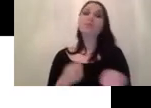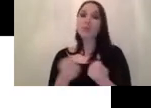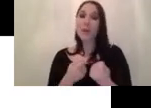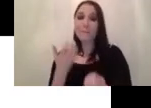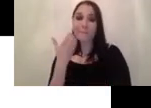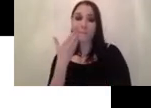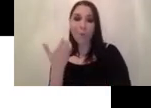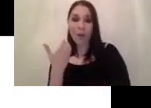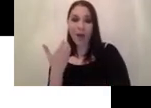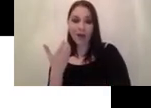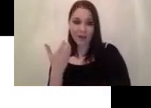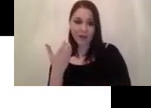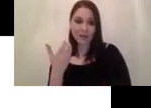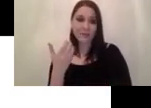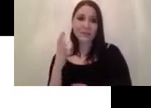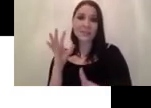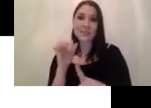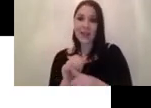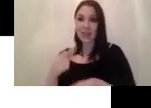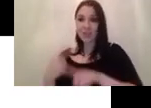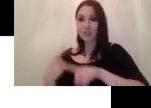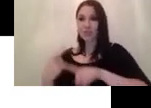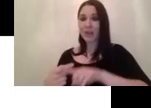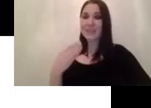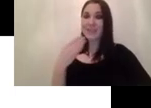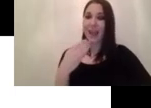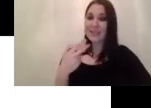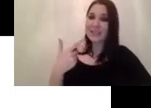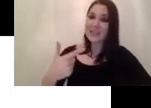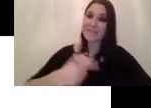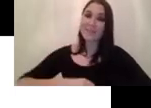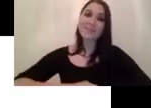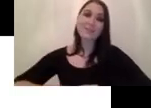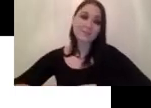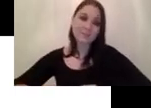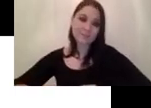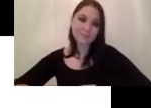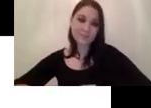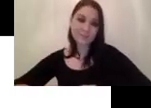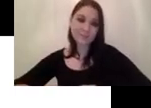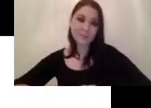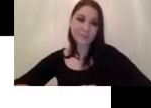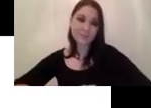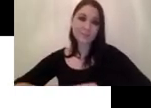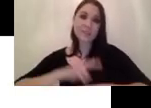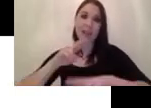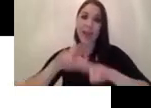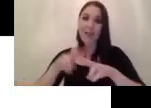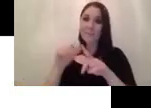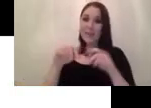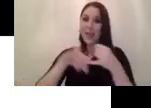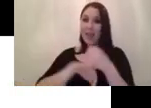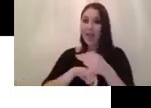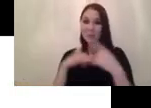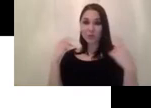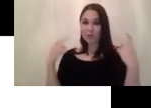detection rate of 97 that's crazy 97 fps on mobile phone um